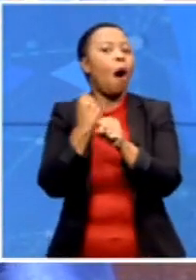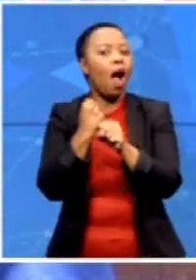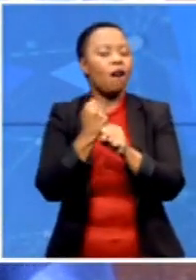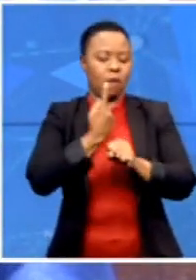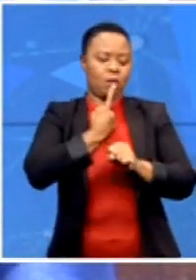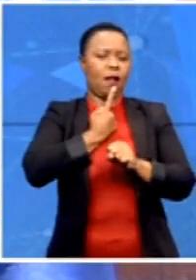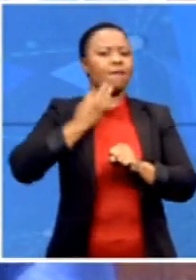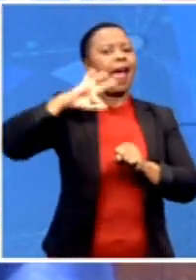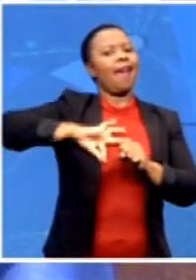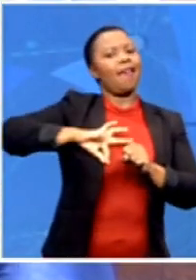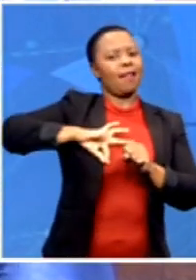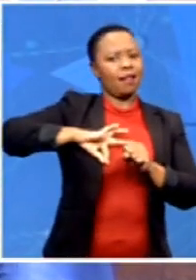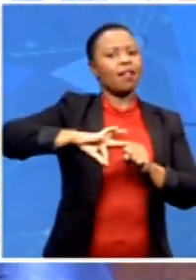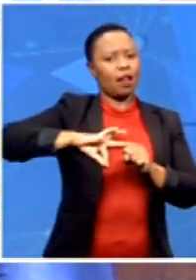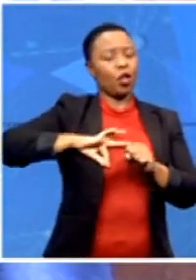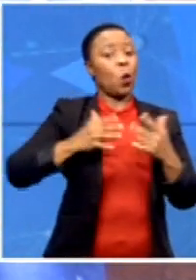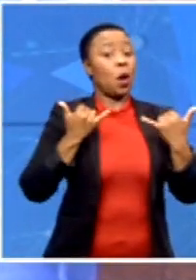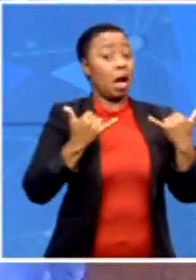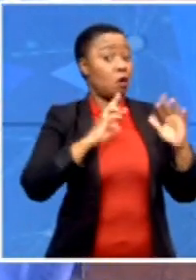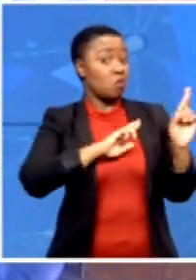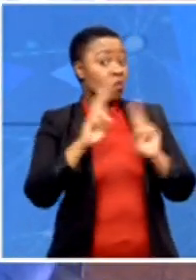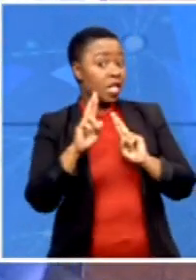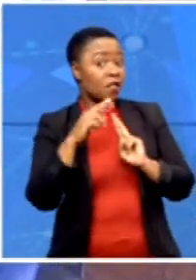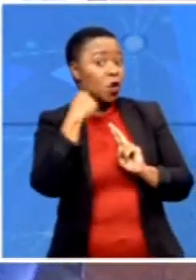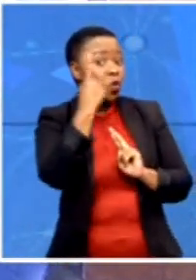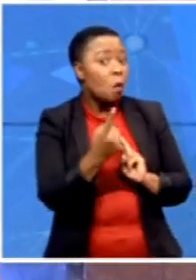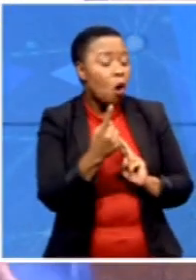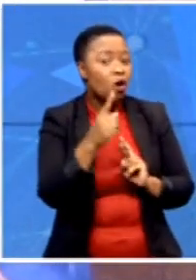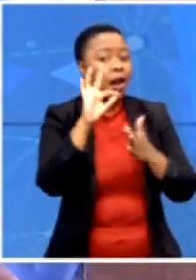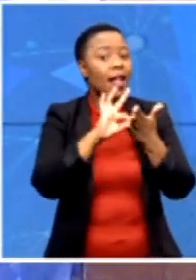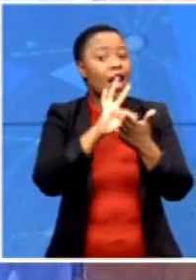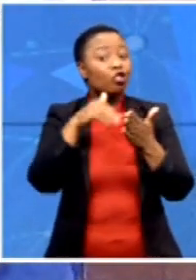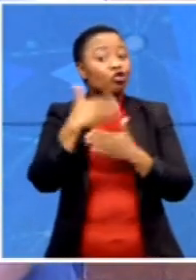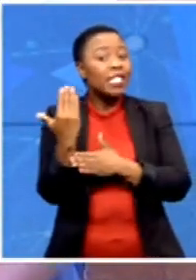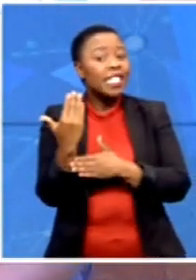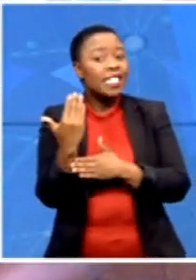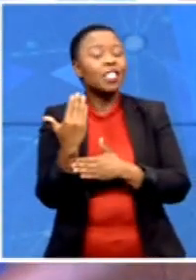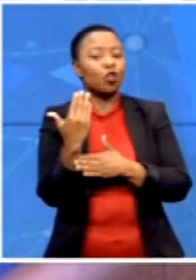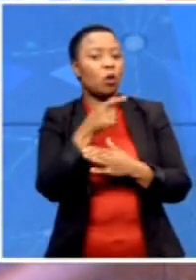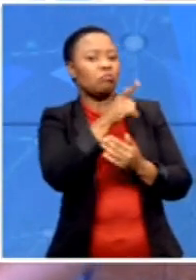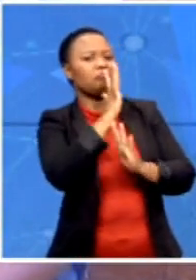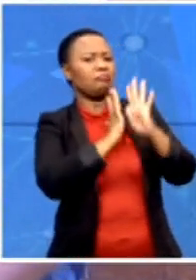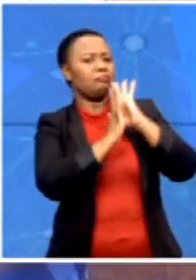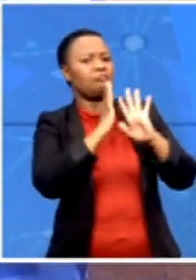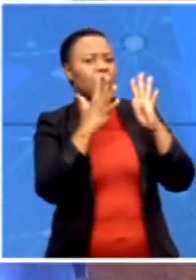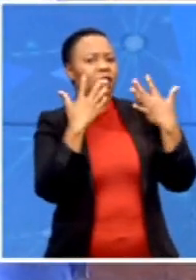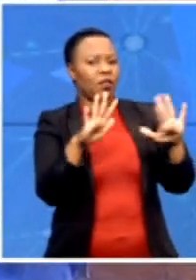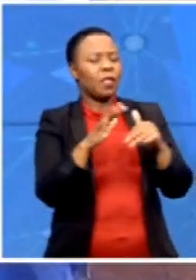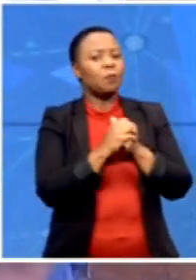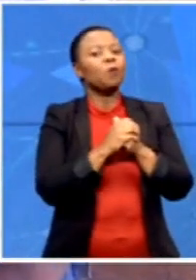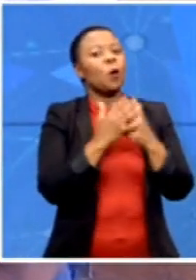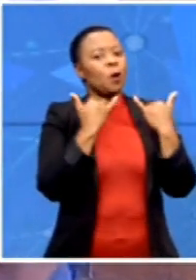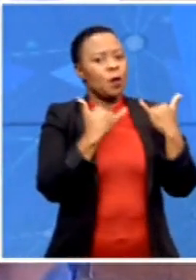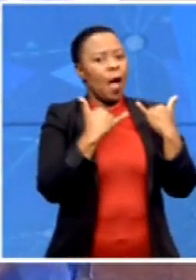tomorrow's elections. He wants to talk to us about that and he joins me now. sir, the